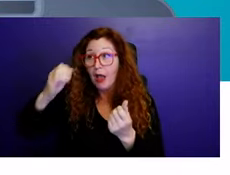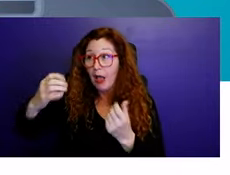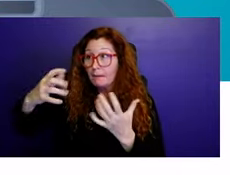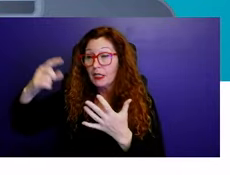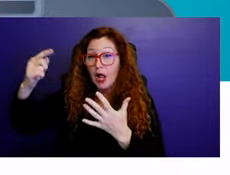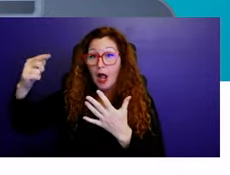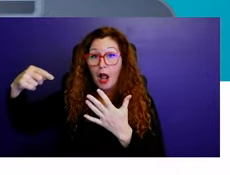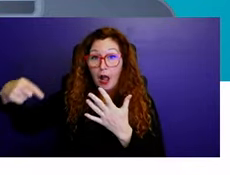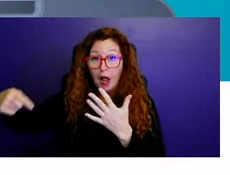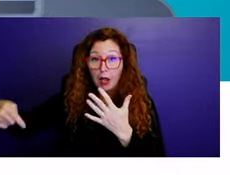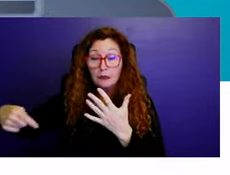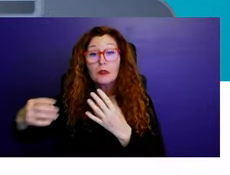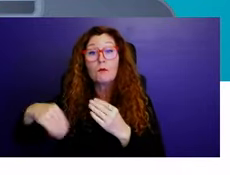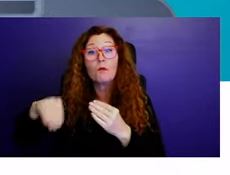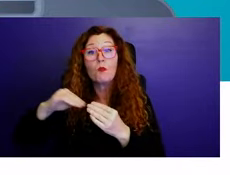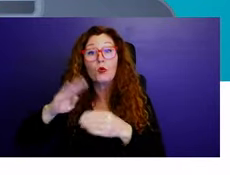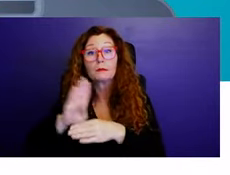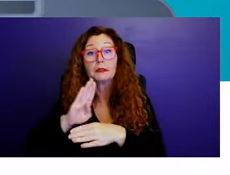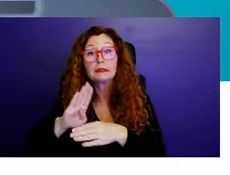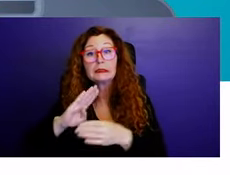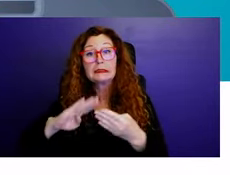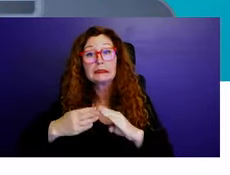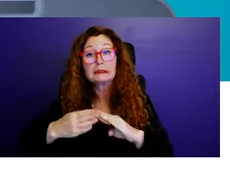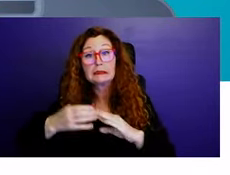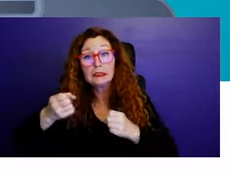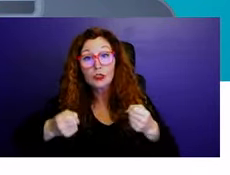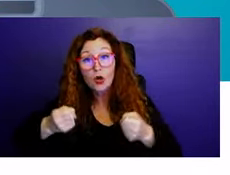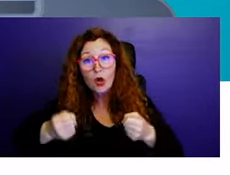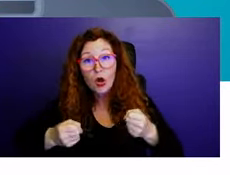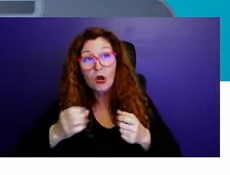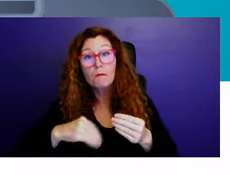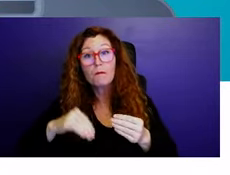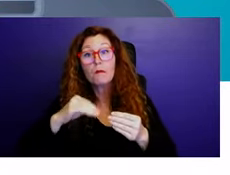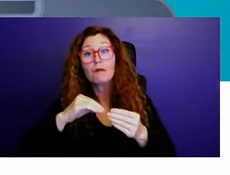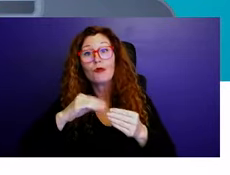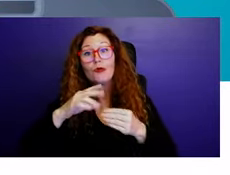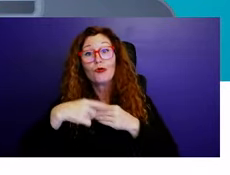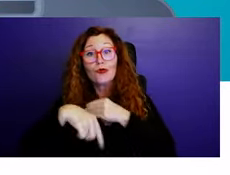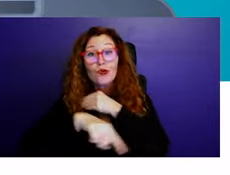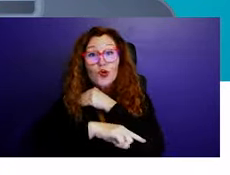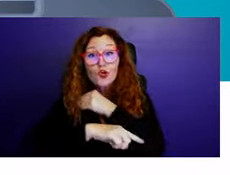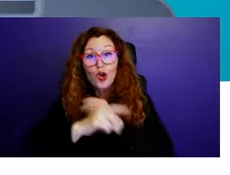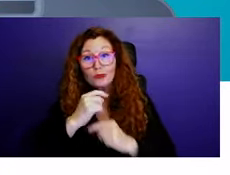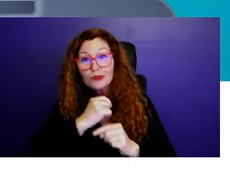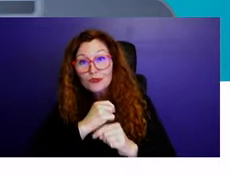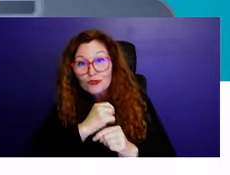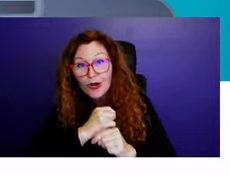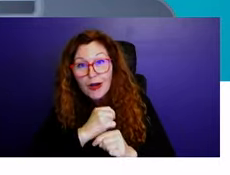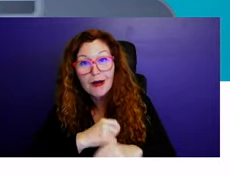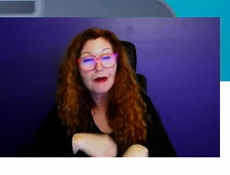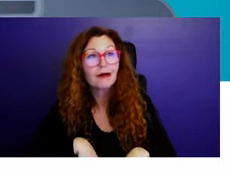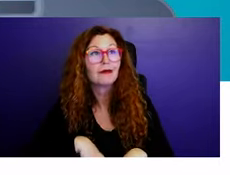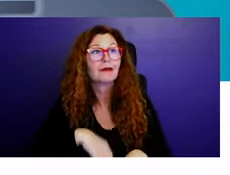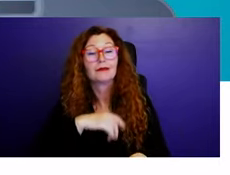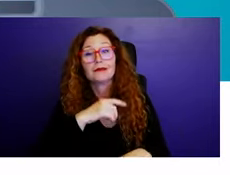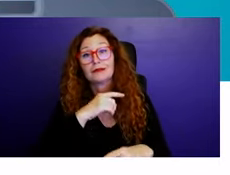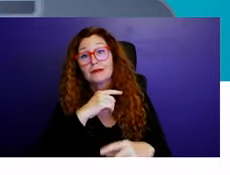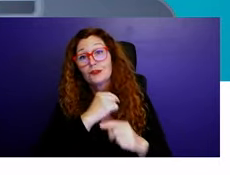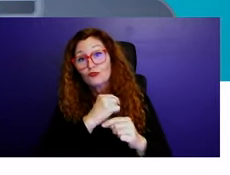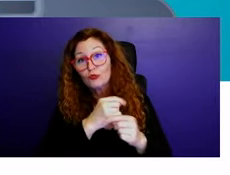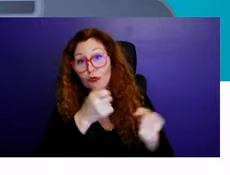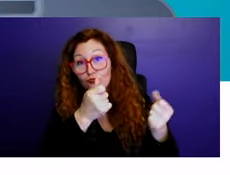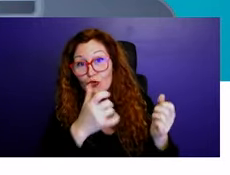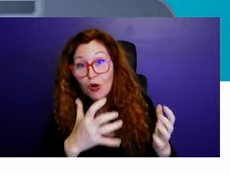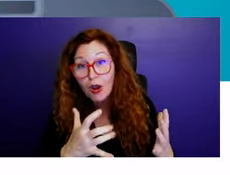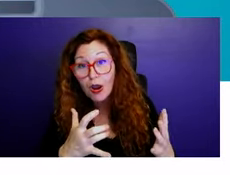Um, we need more garbage truck drivers, more garbage trucks themselves. there are lots of costs added to this. Um, and there would be additional